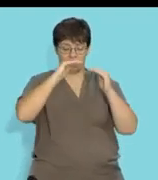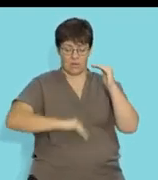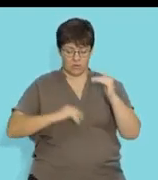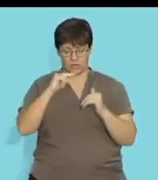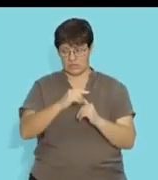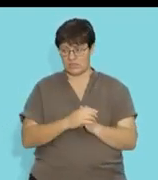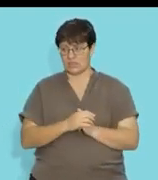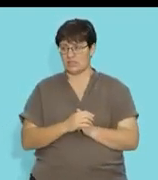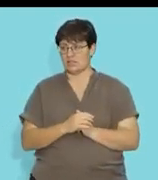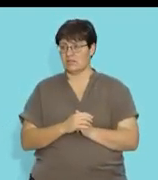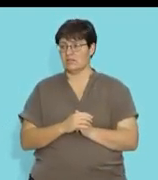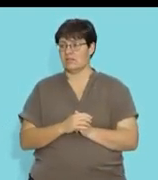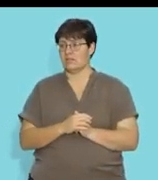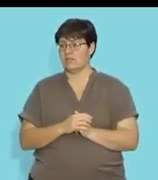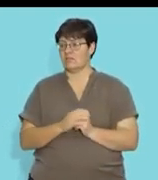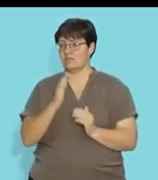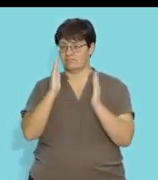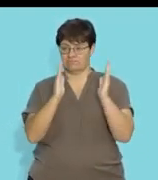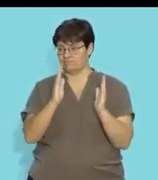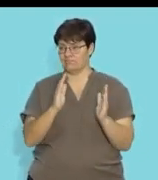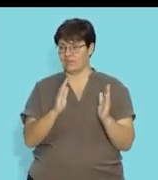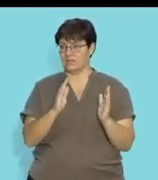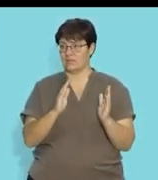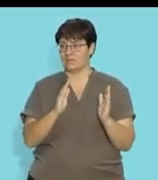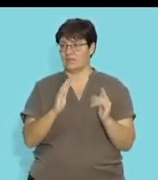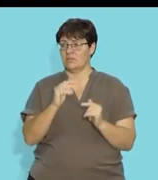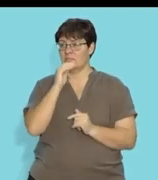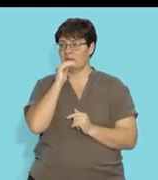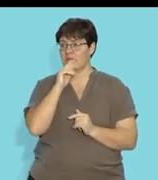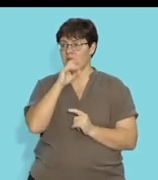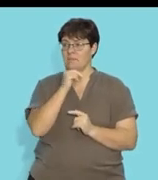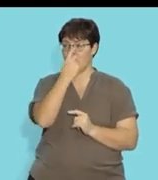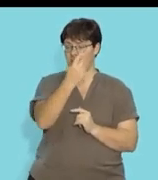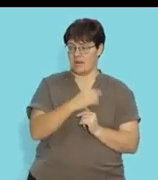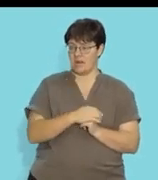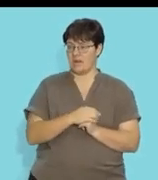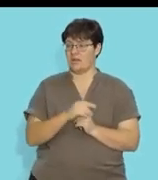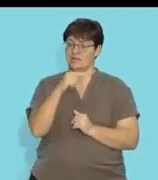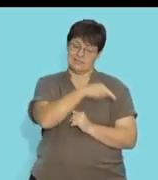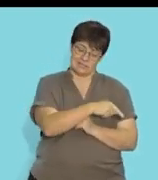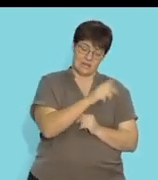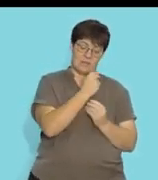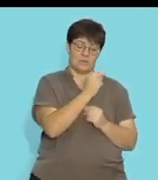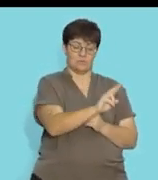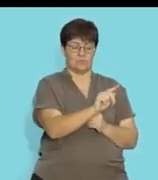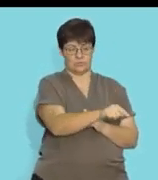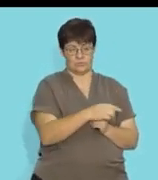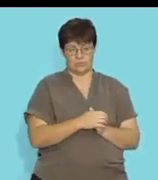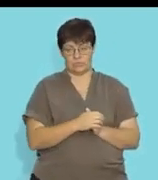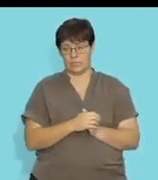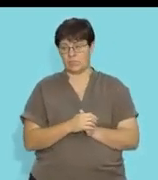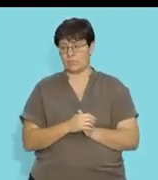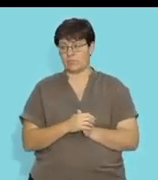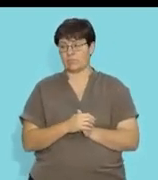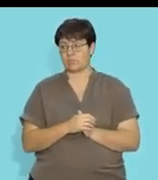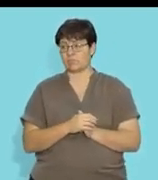where F is below, it means that it will be wherever I didn't say it works. So this is number one, and this